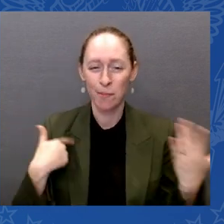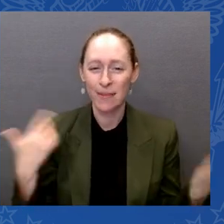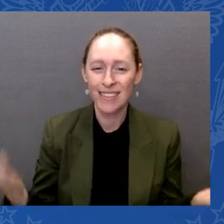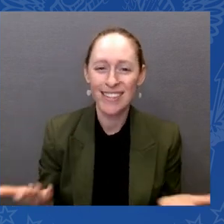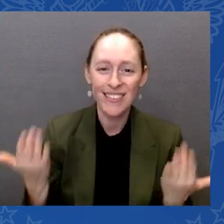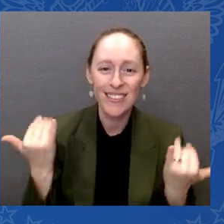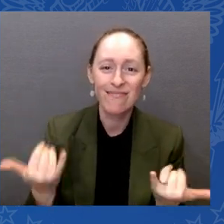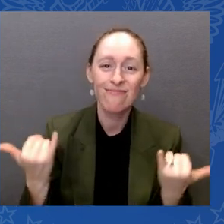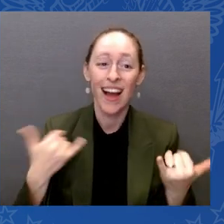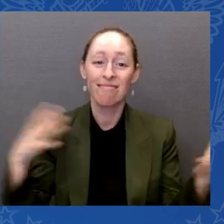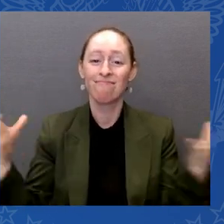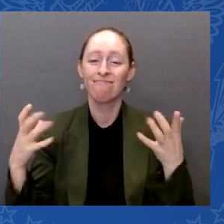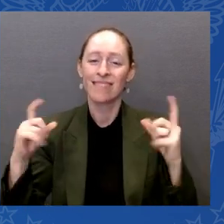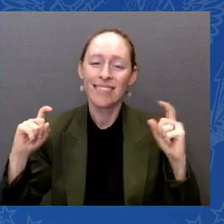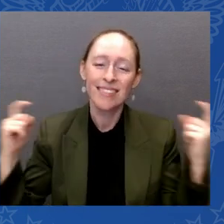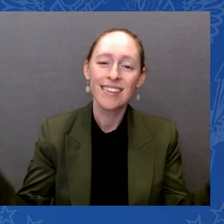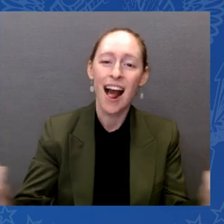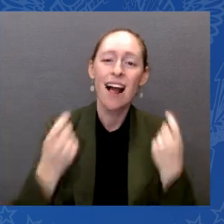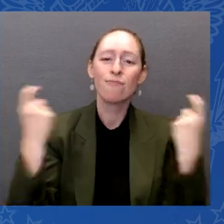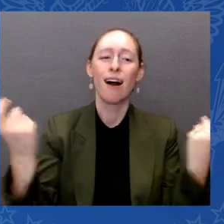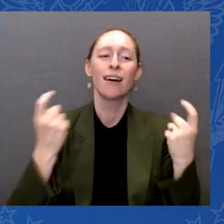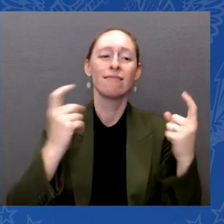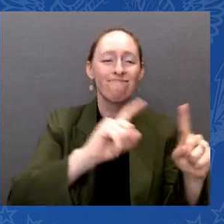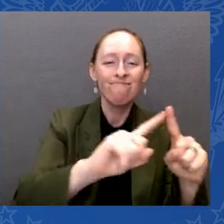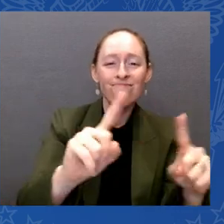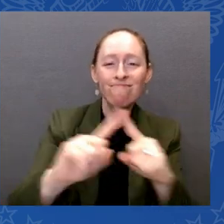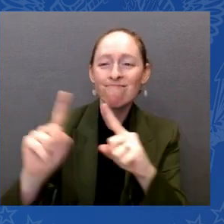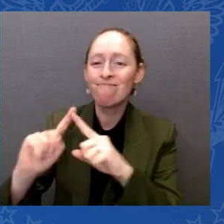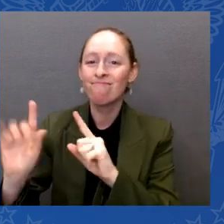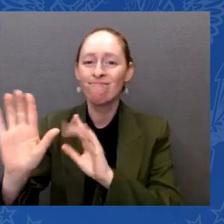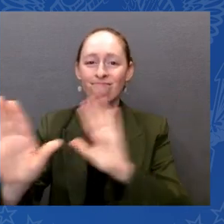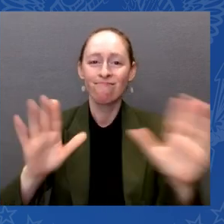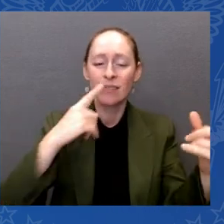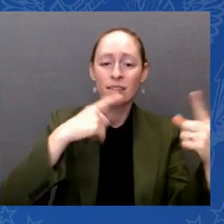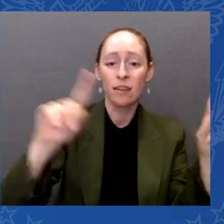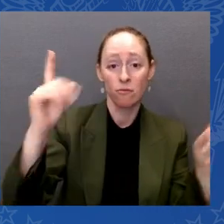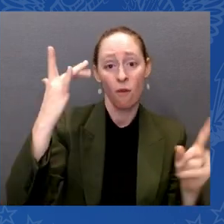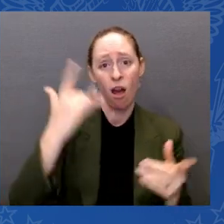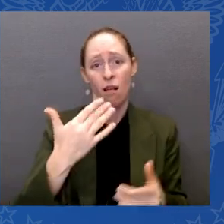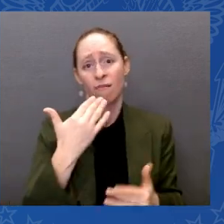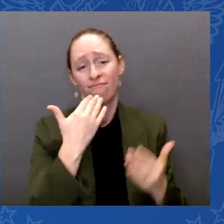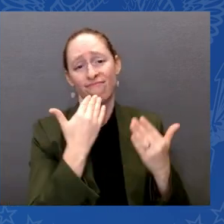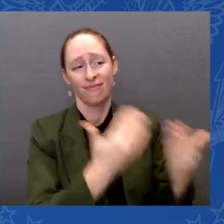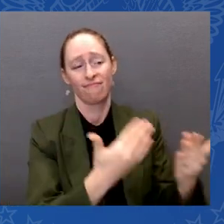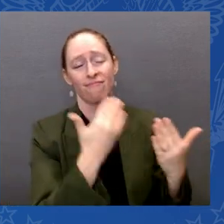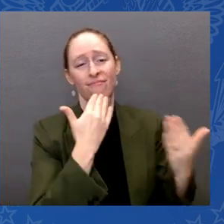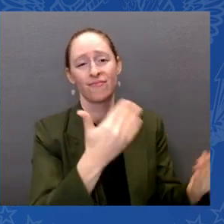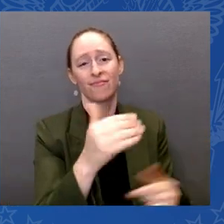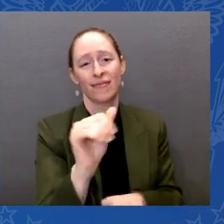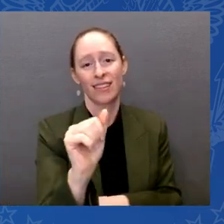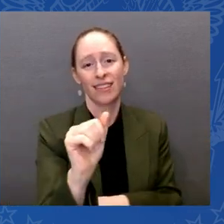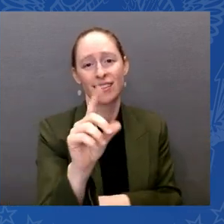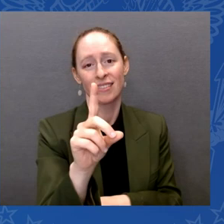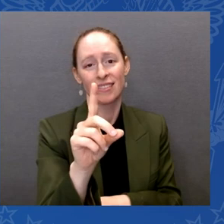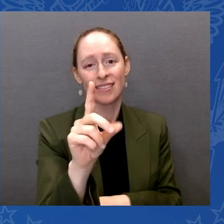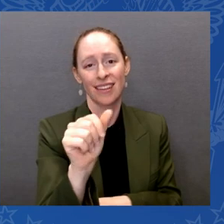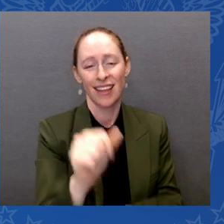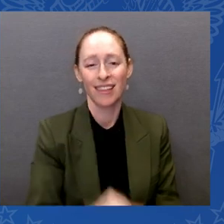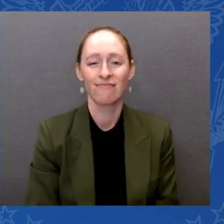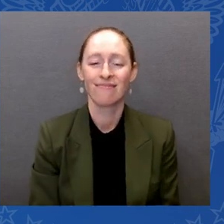Americans with Disabilities Act. After 33 years, it is as relevant and essential as it ever was.